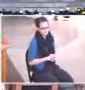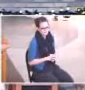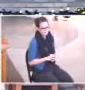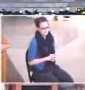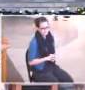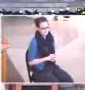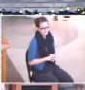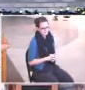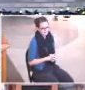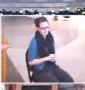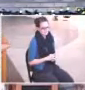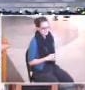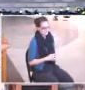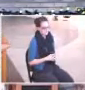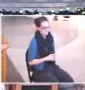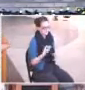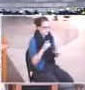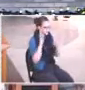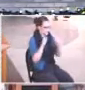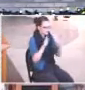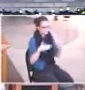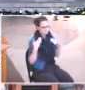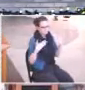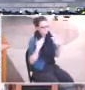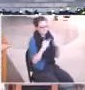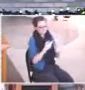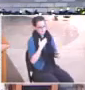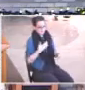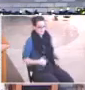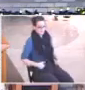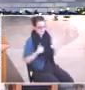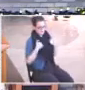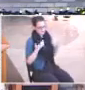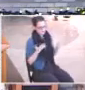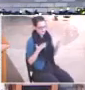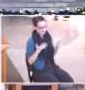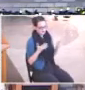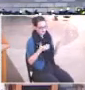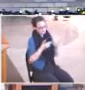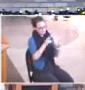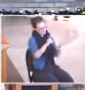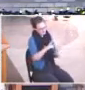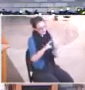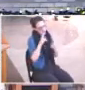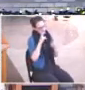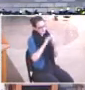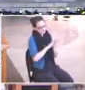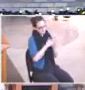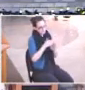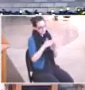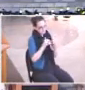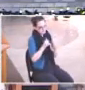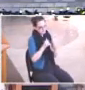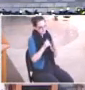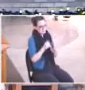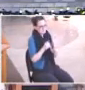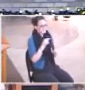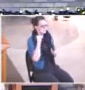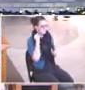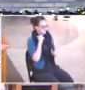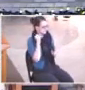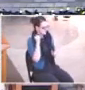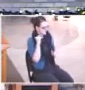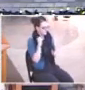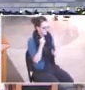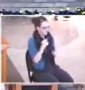One of the greatest joys of my life has been the privilege of being a father, and I think